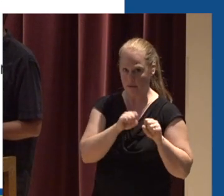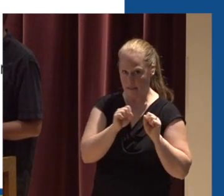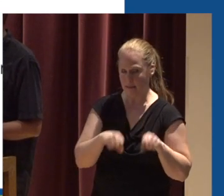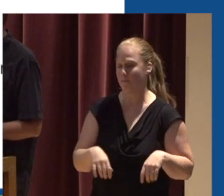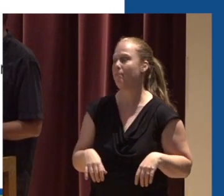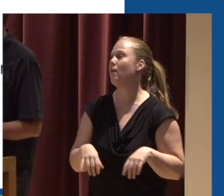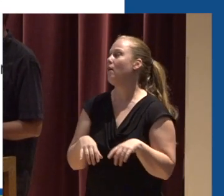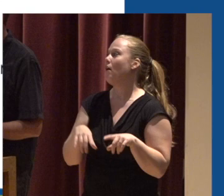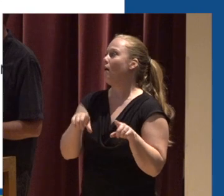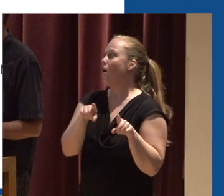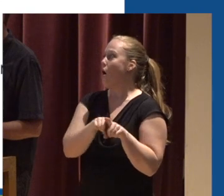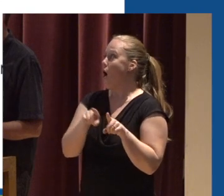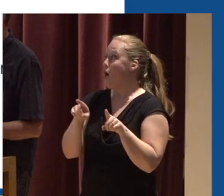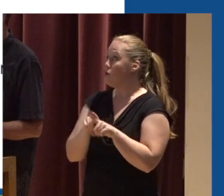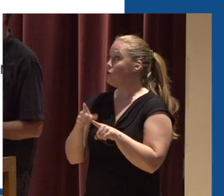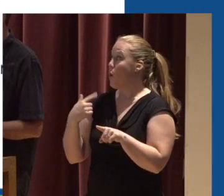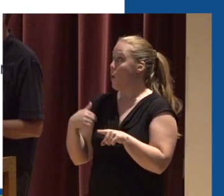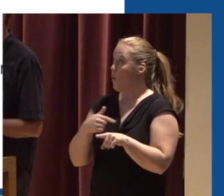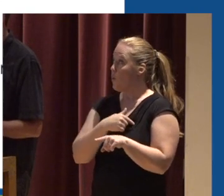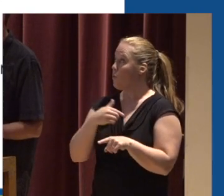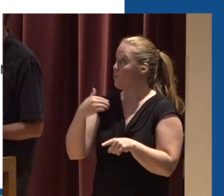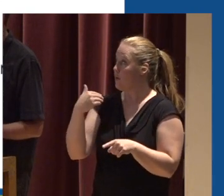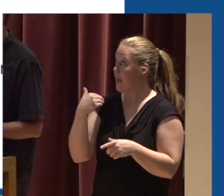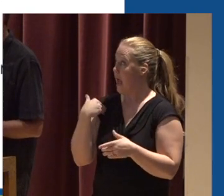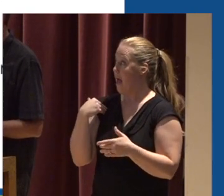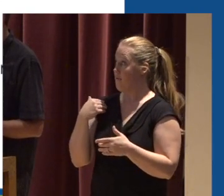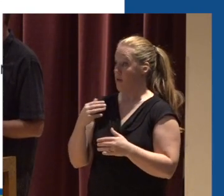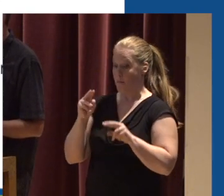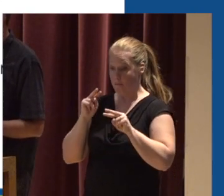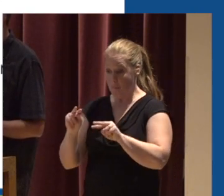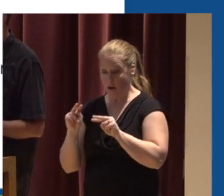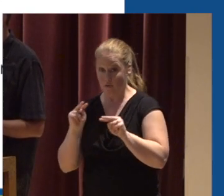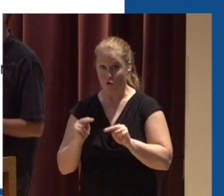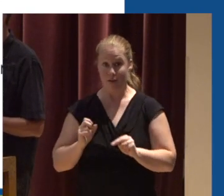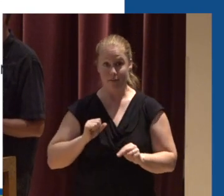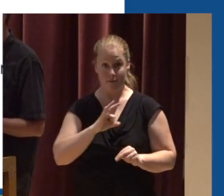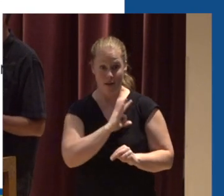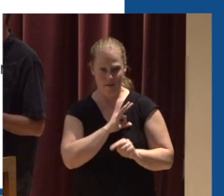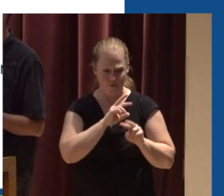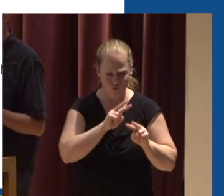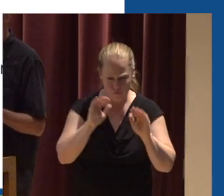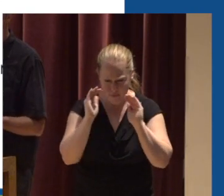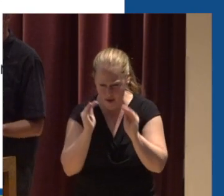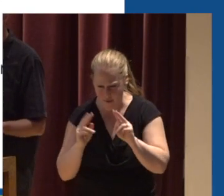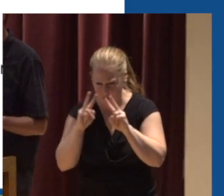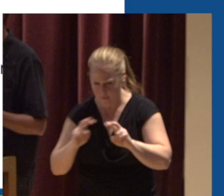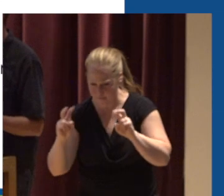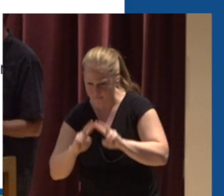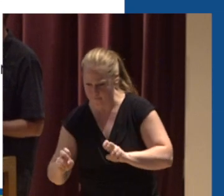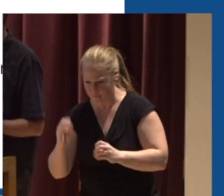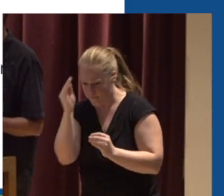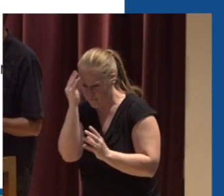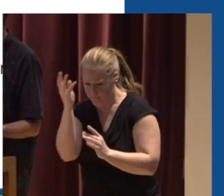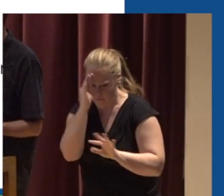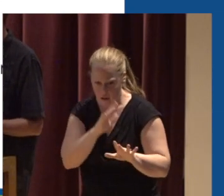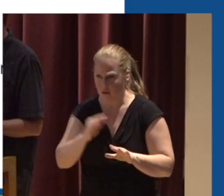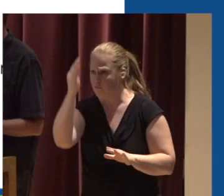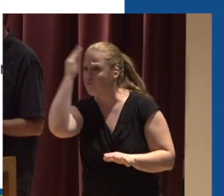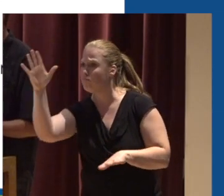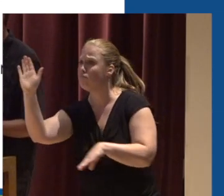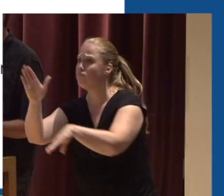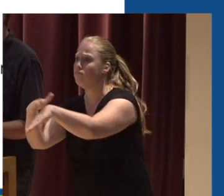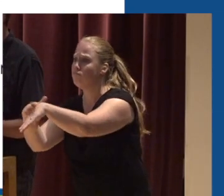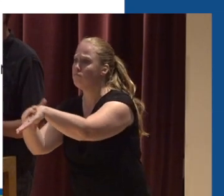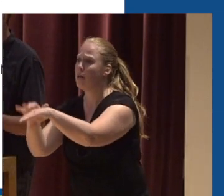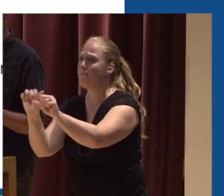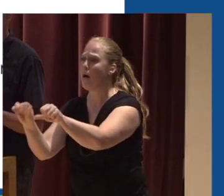that, we utilize environmental monitoring staff To analyze data, run models, inform management of flood threat